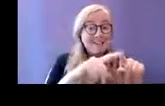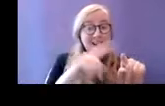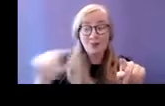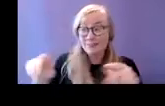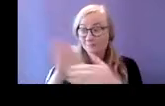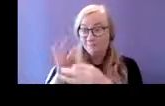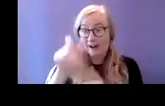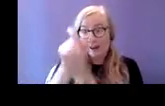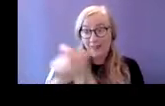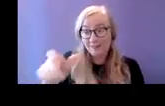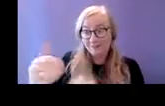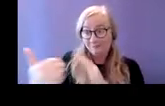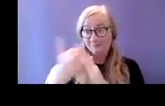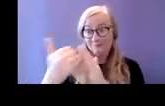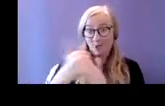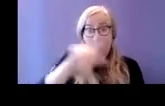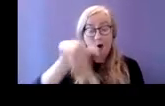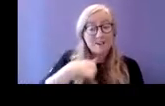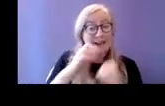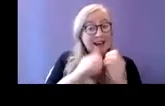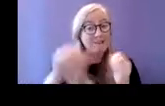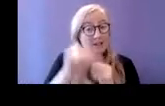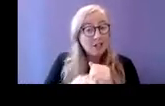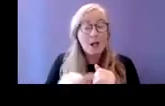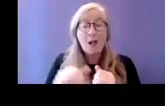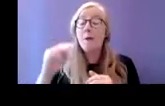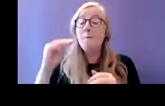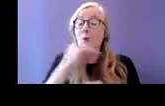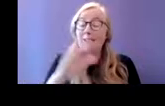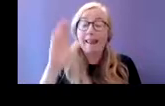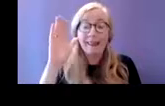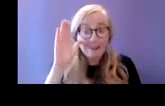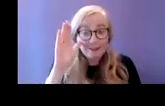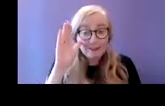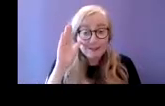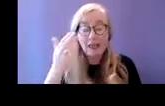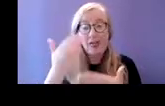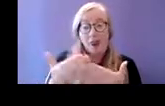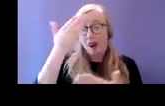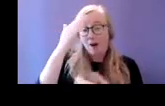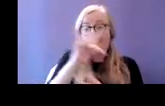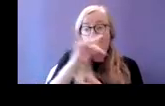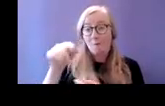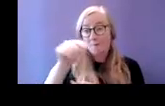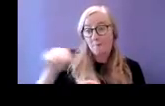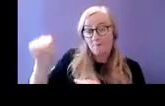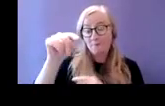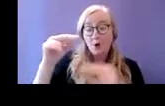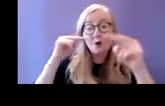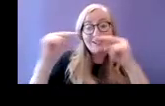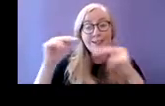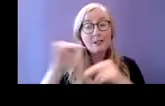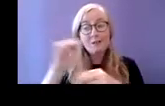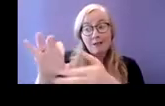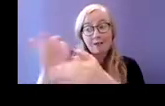importance of listening to and learning from the experiences of autistic people in our services but it also gives great insight to the staff